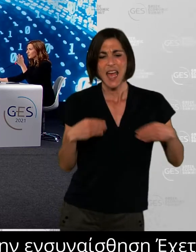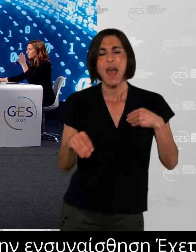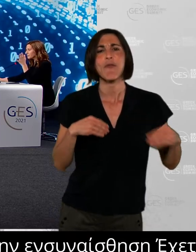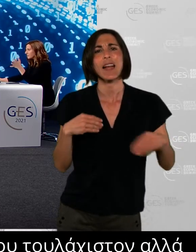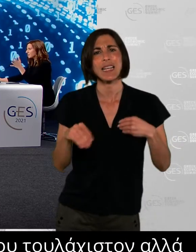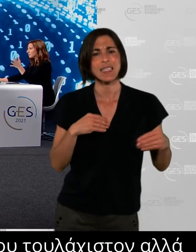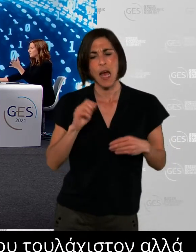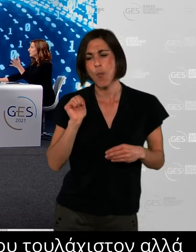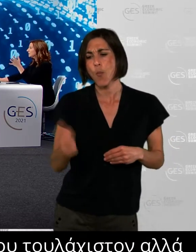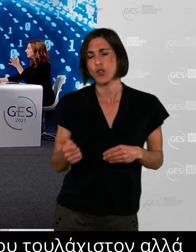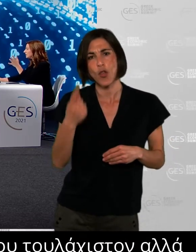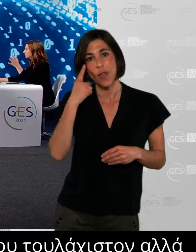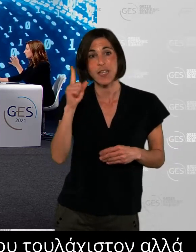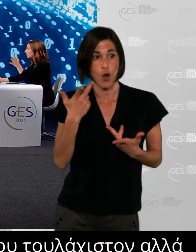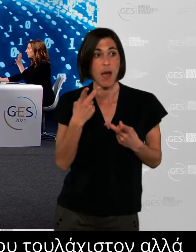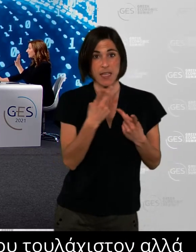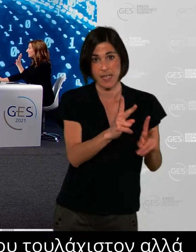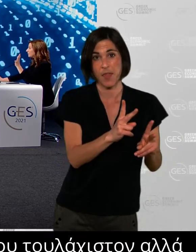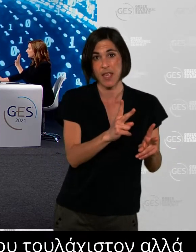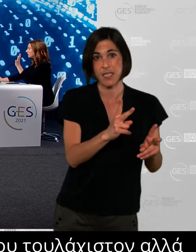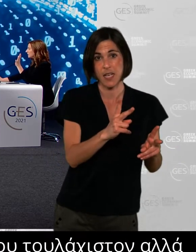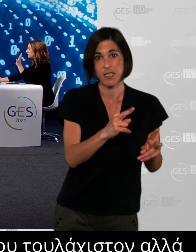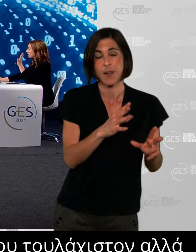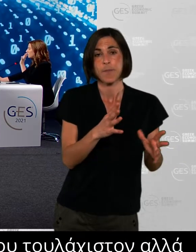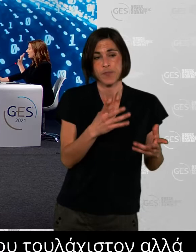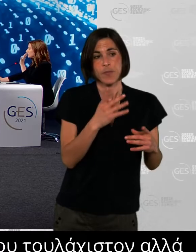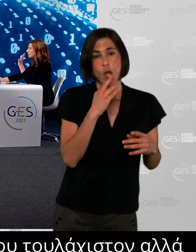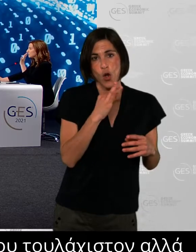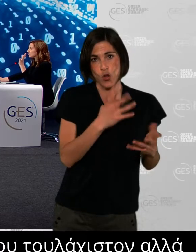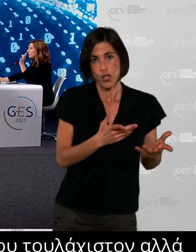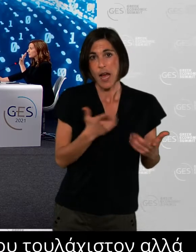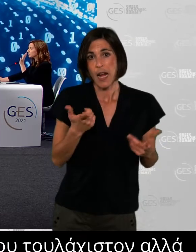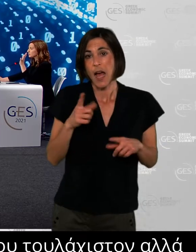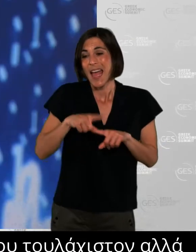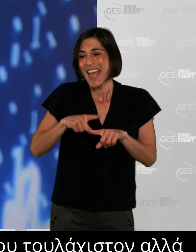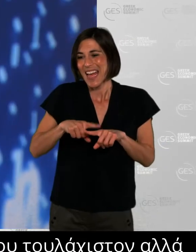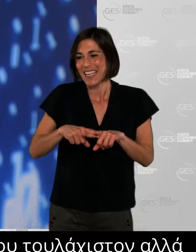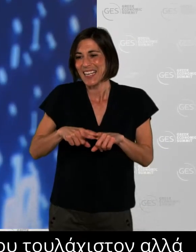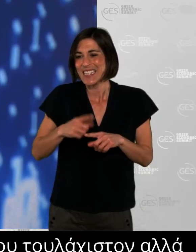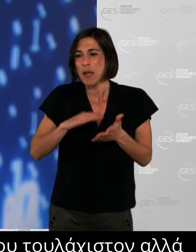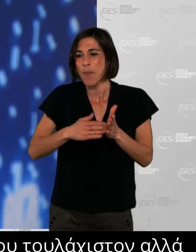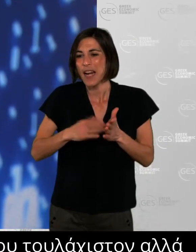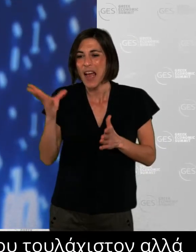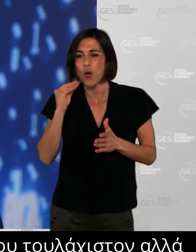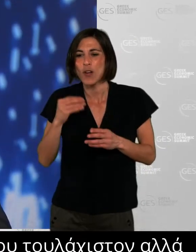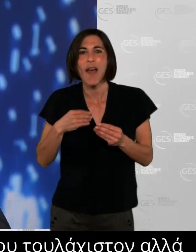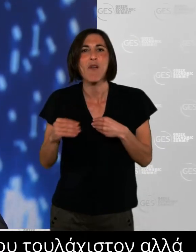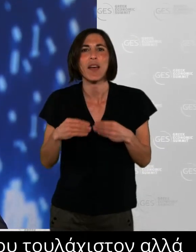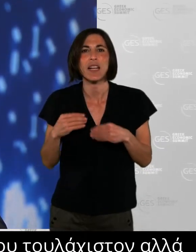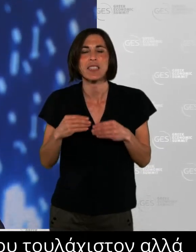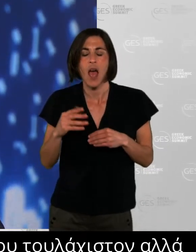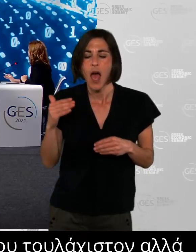um employees listen to the word flexibility our mind goes directly to uh labor rights